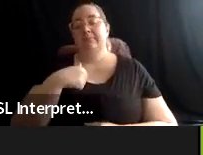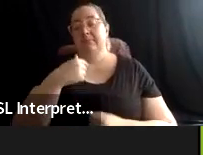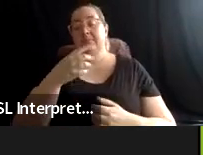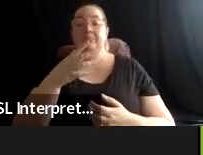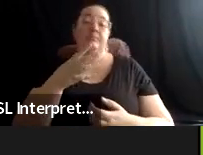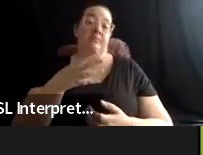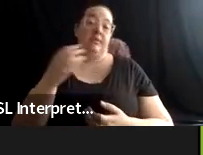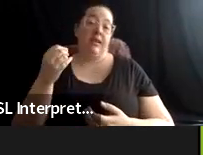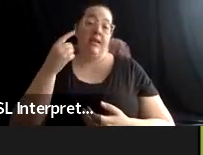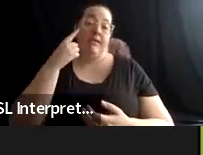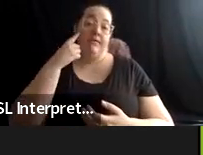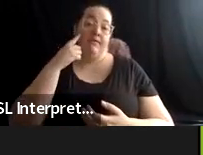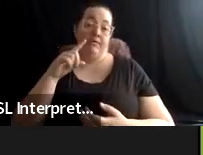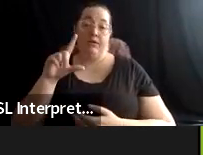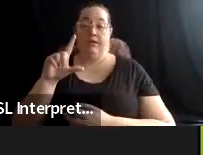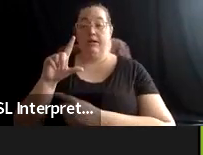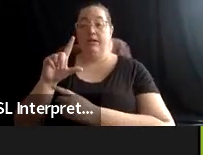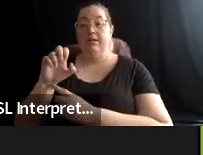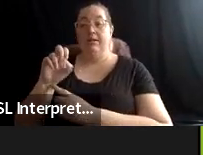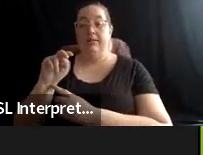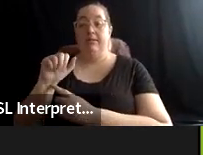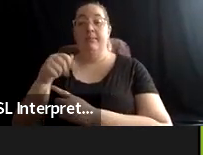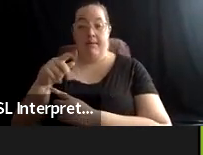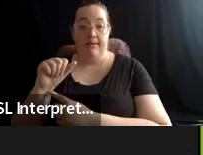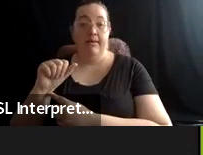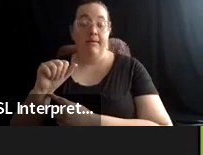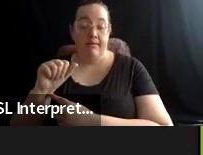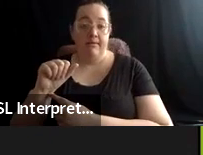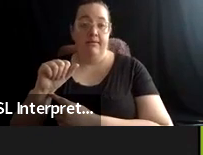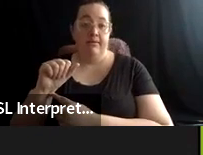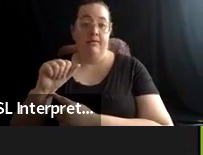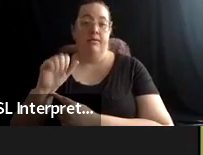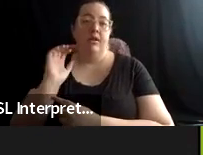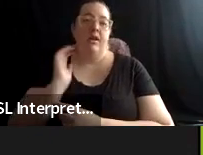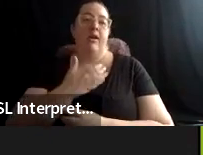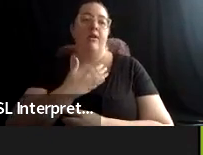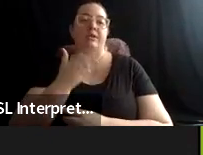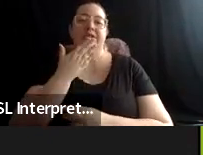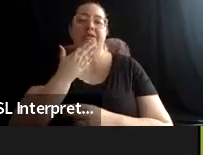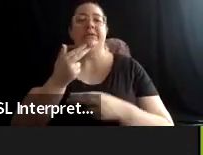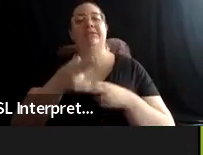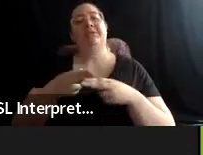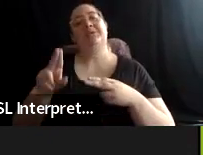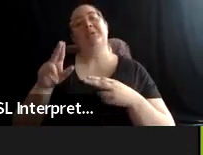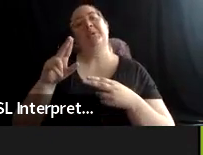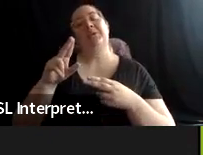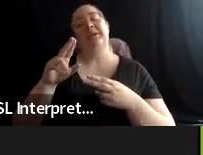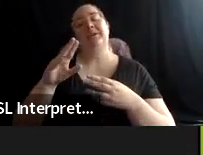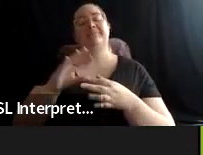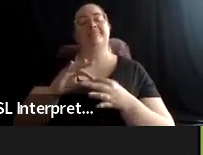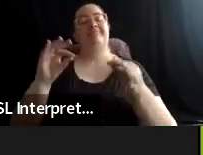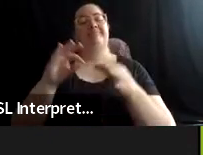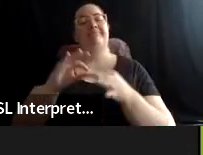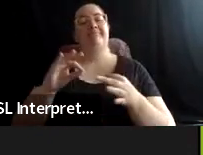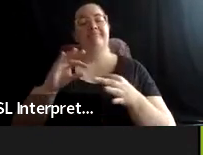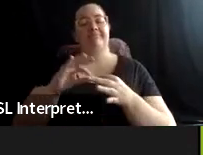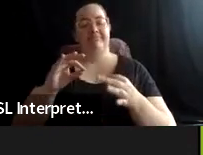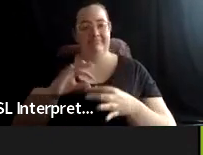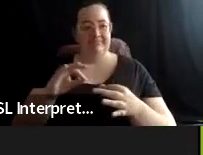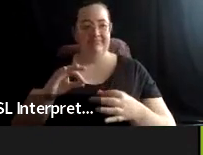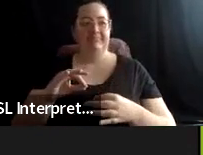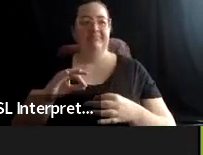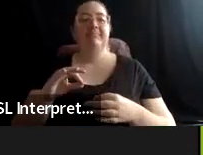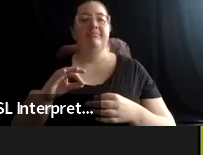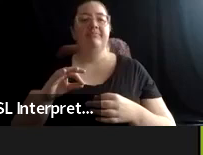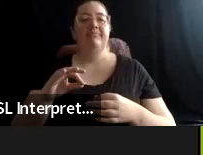FINIPA, which I'll just say is our kind of sweet shorthand for First Nations Performing Arts, thrilled that